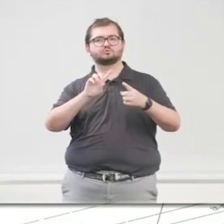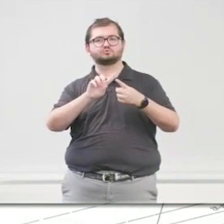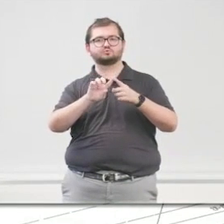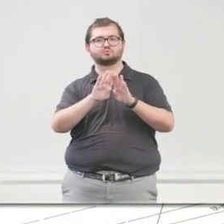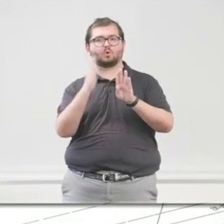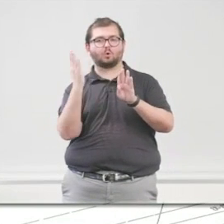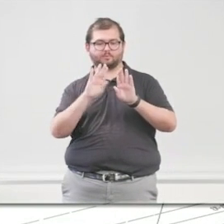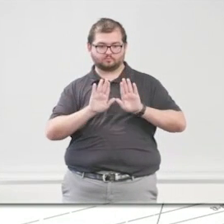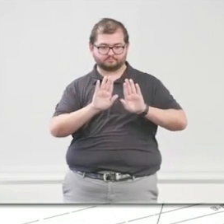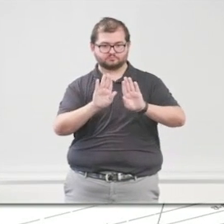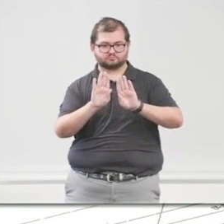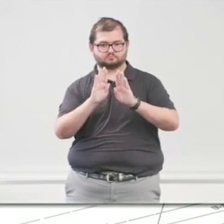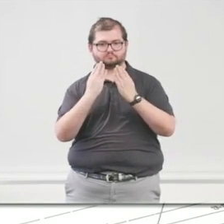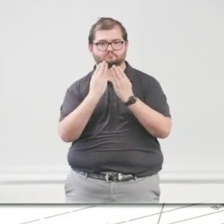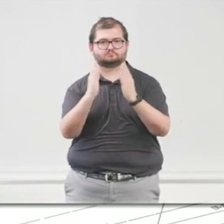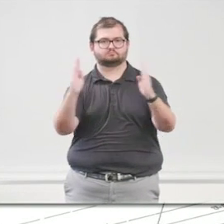for that.